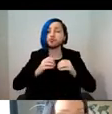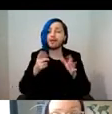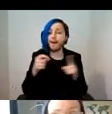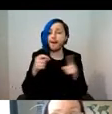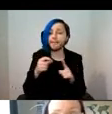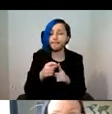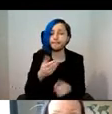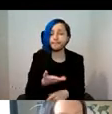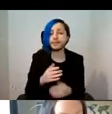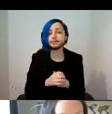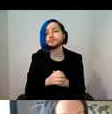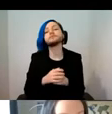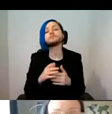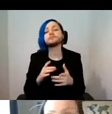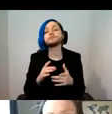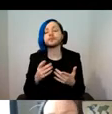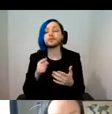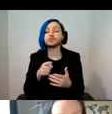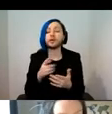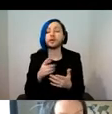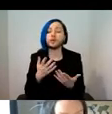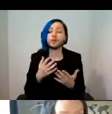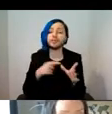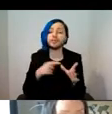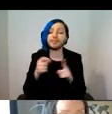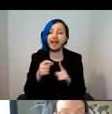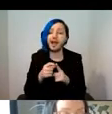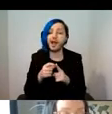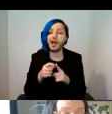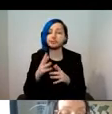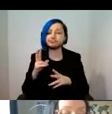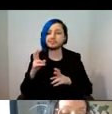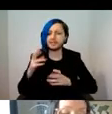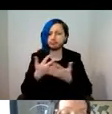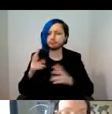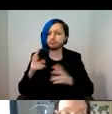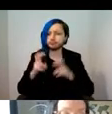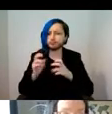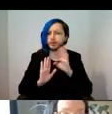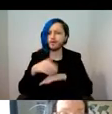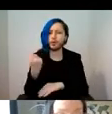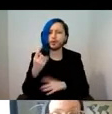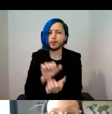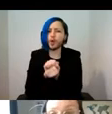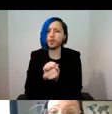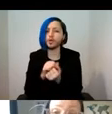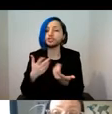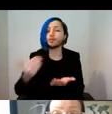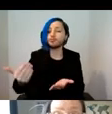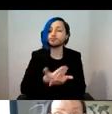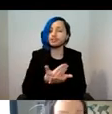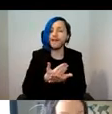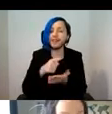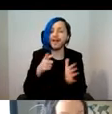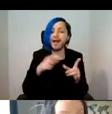And because of the app's distributed authorship. So the preservation of the app in this case is